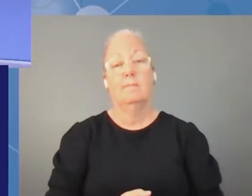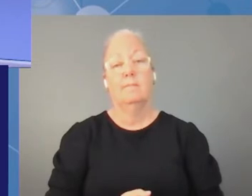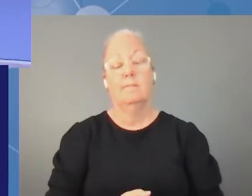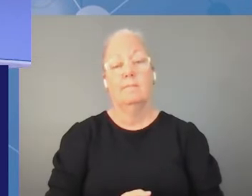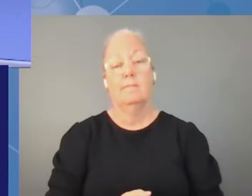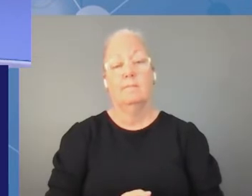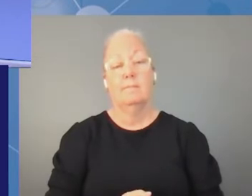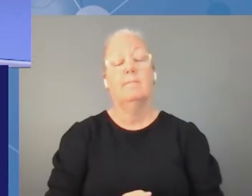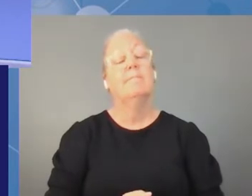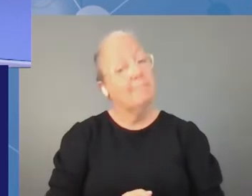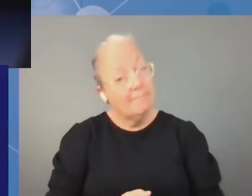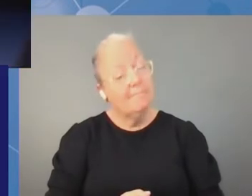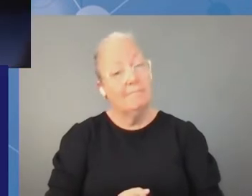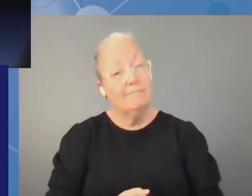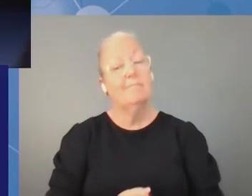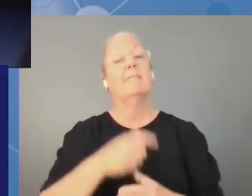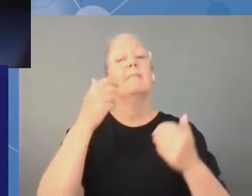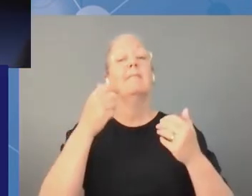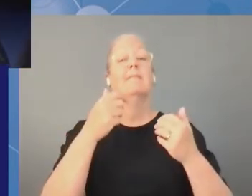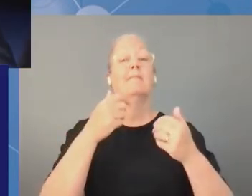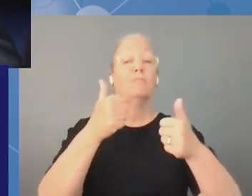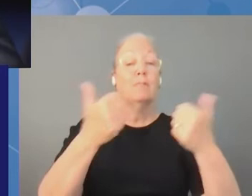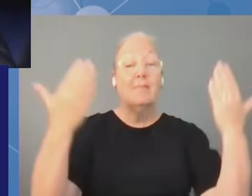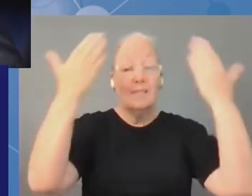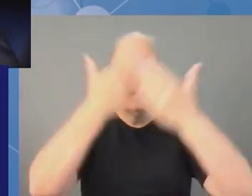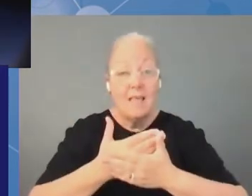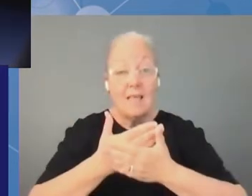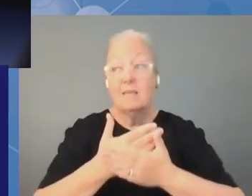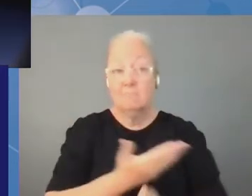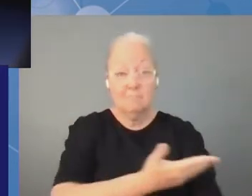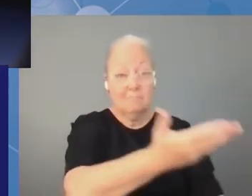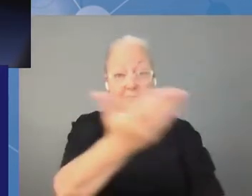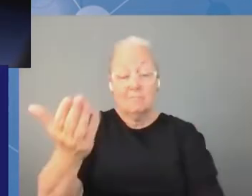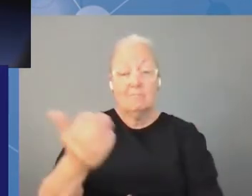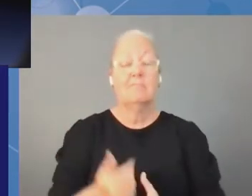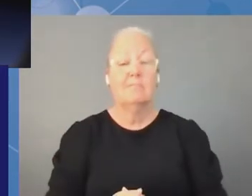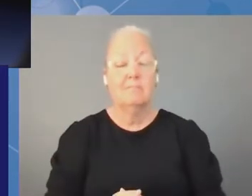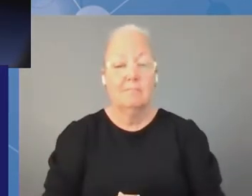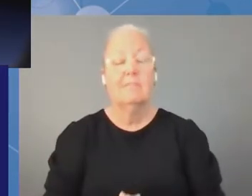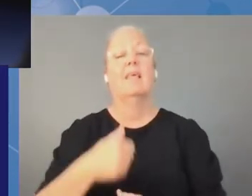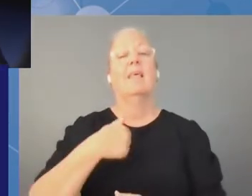evening to all of you i'm from niger so i will speak in french